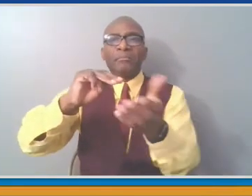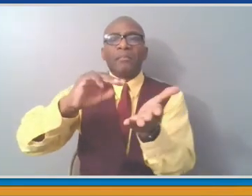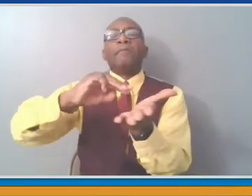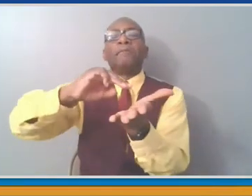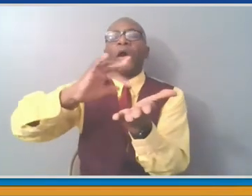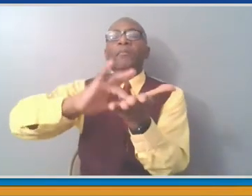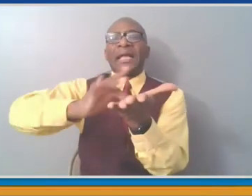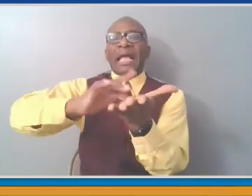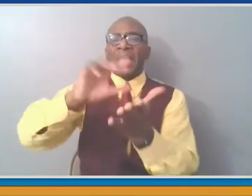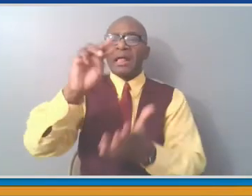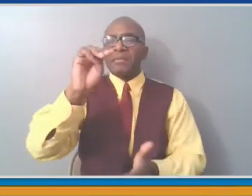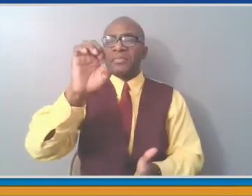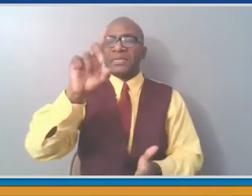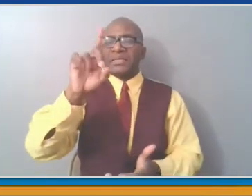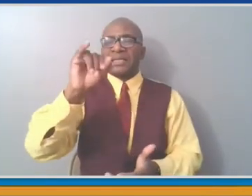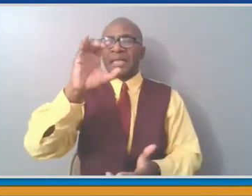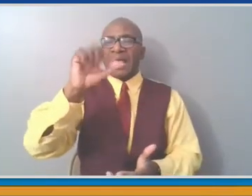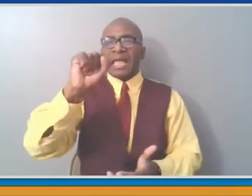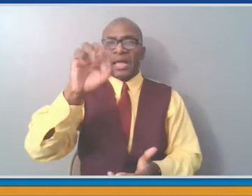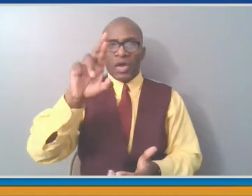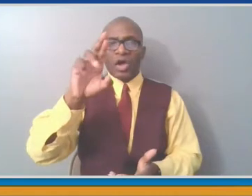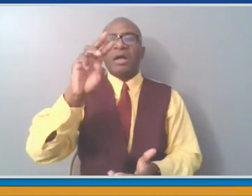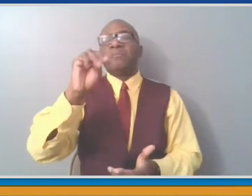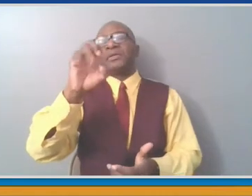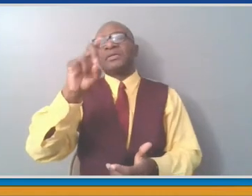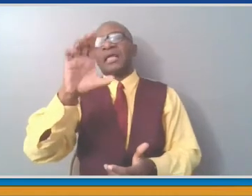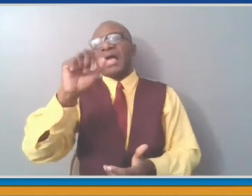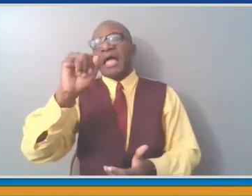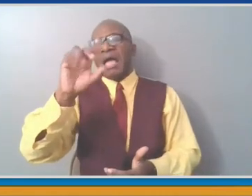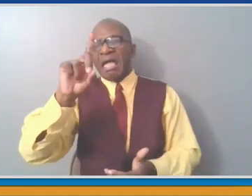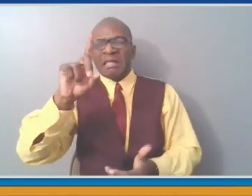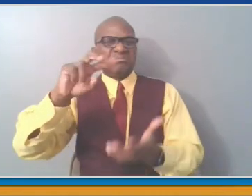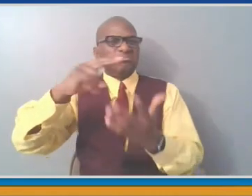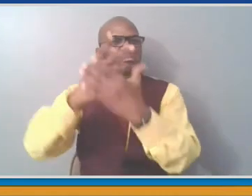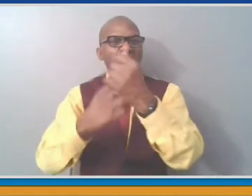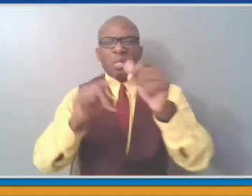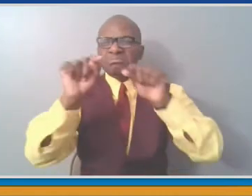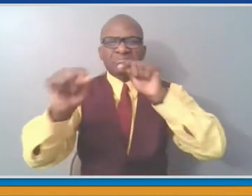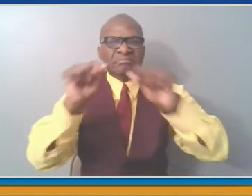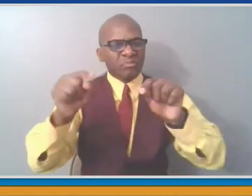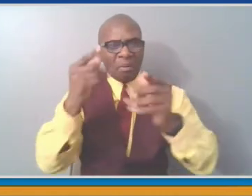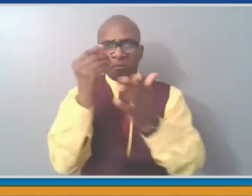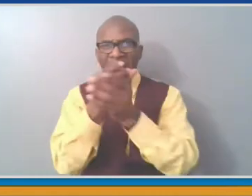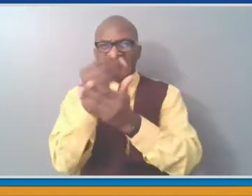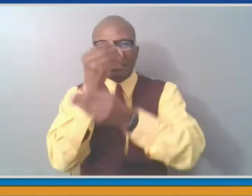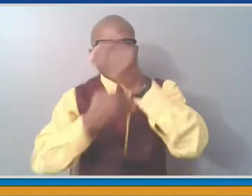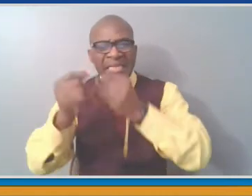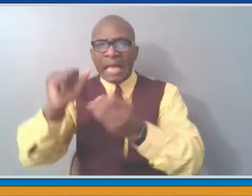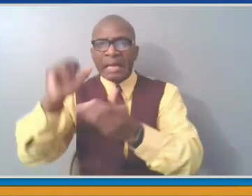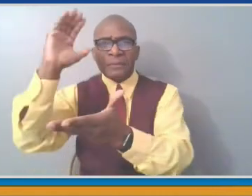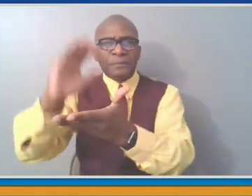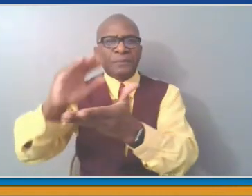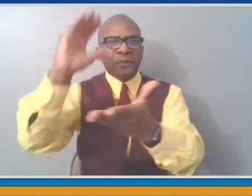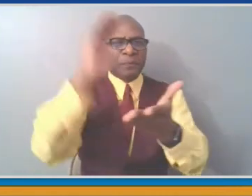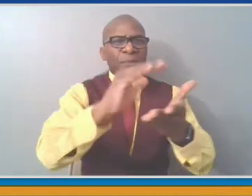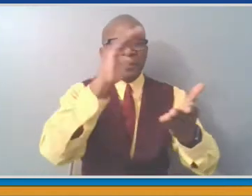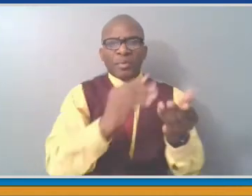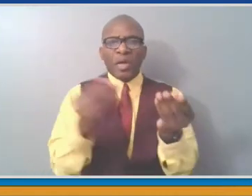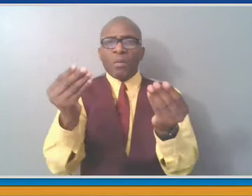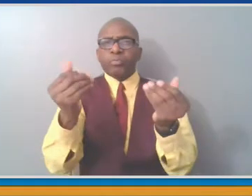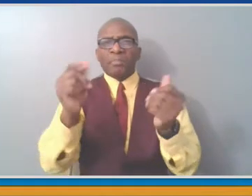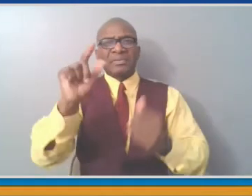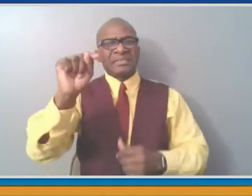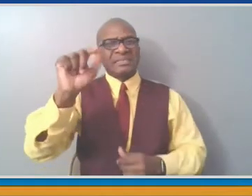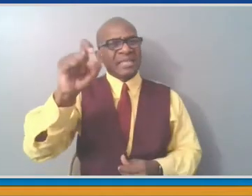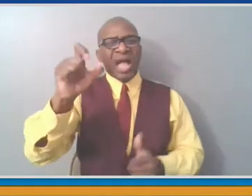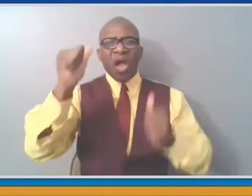to try to reduce property taxes. We've had some success in the last few years. Every local government struggles with that. They look for alternate sources of revenue that are not